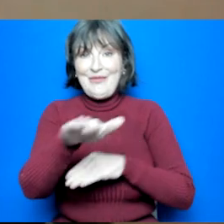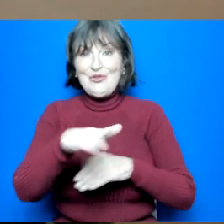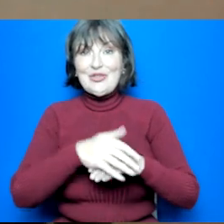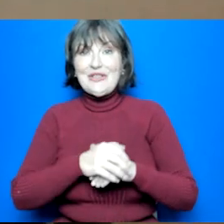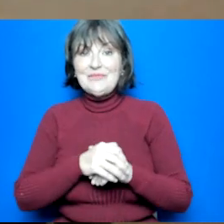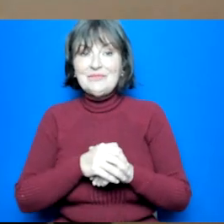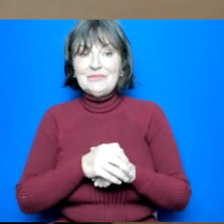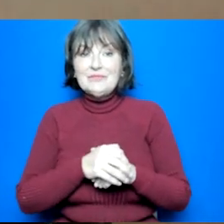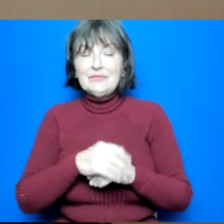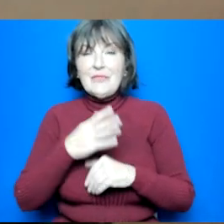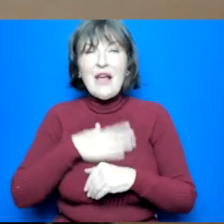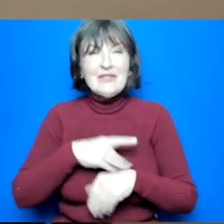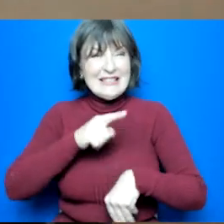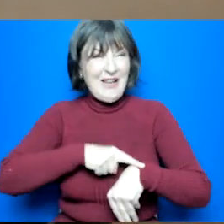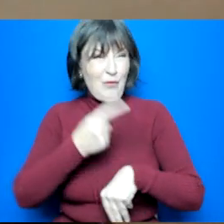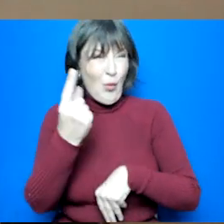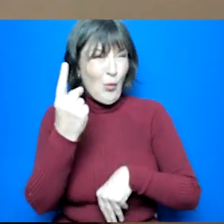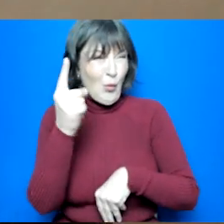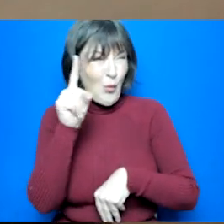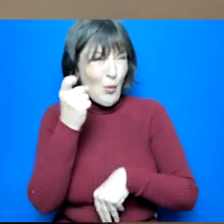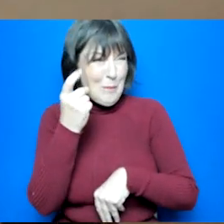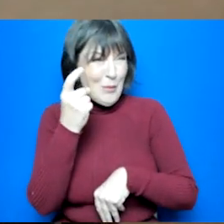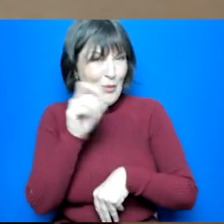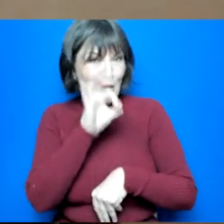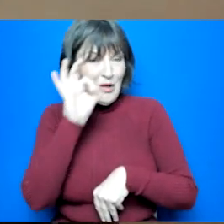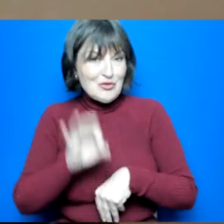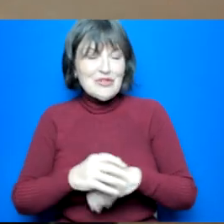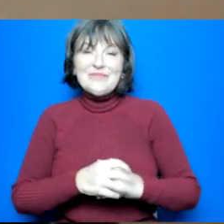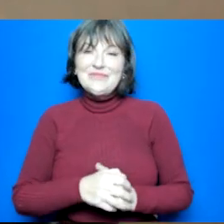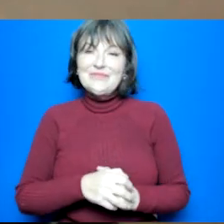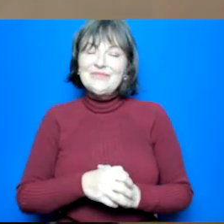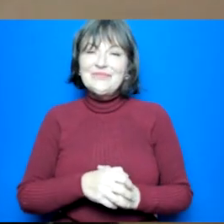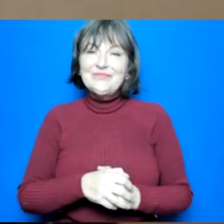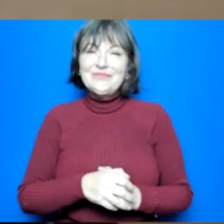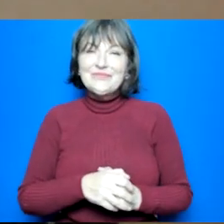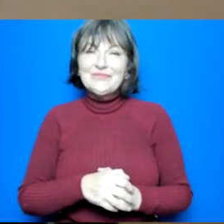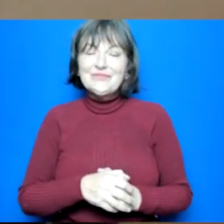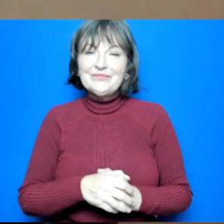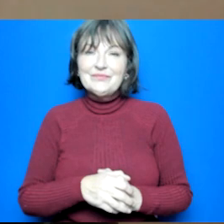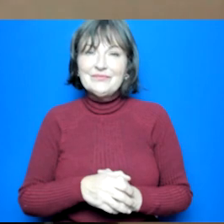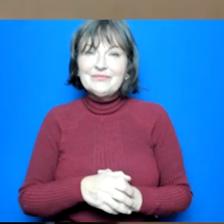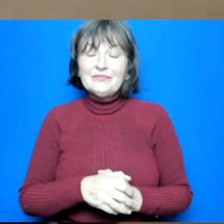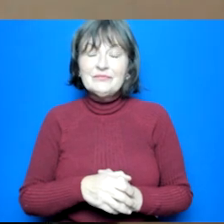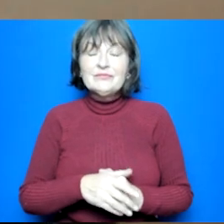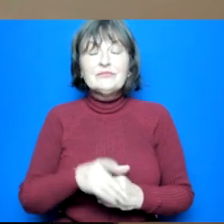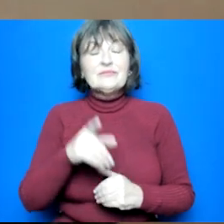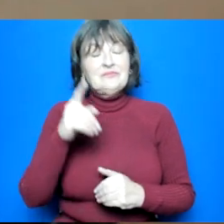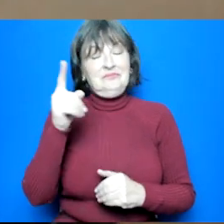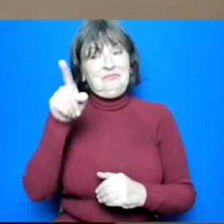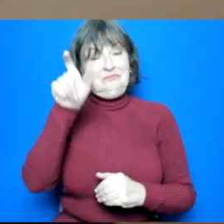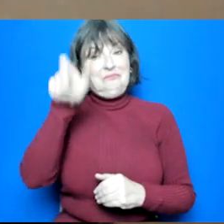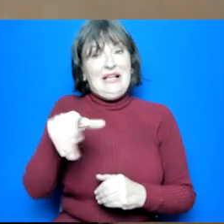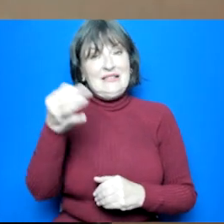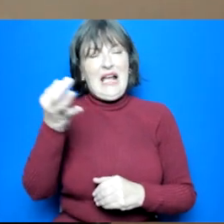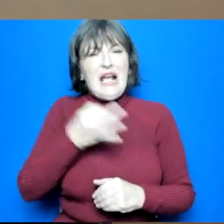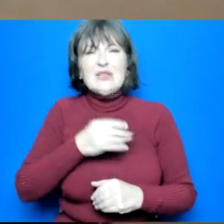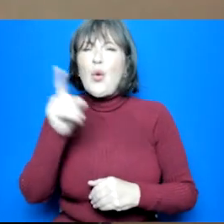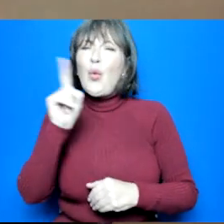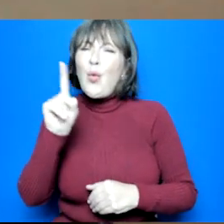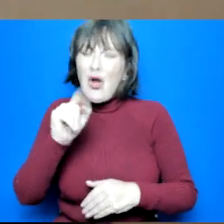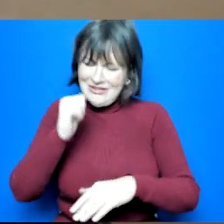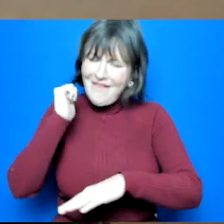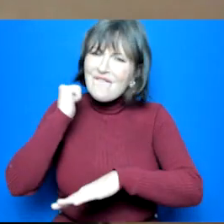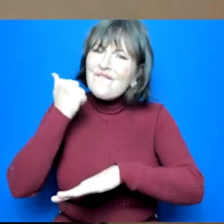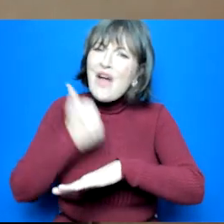and i think we've got time for one more somebody here is asking based on something i think katie said earlier what is a